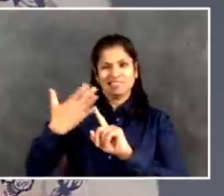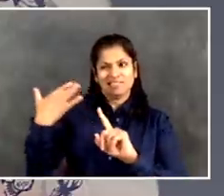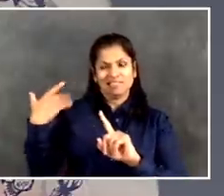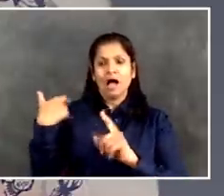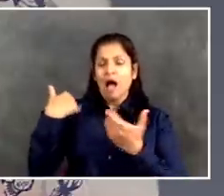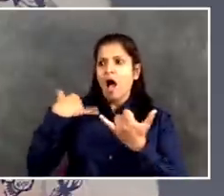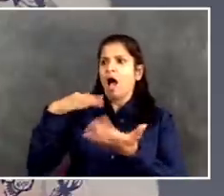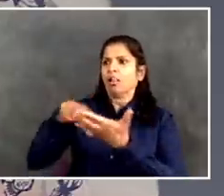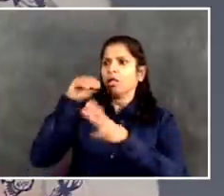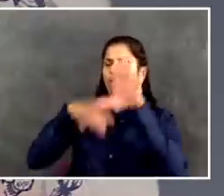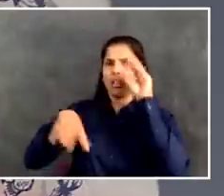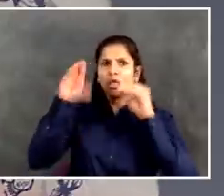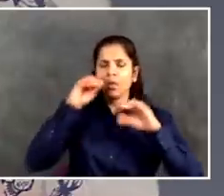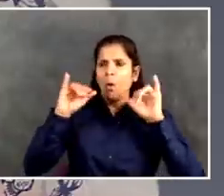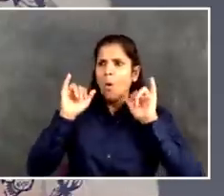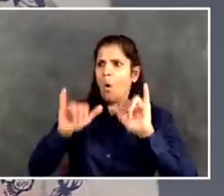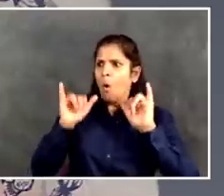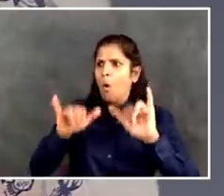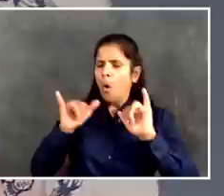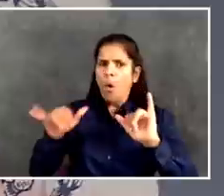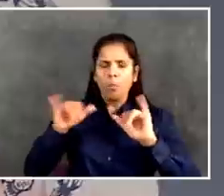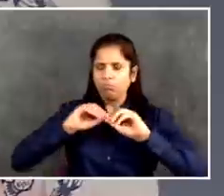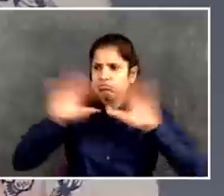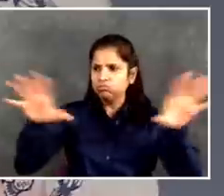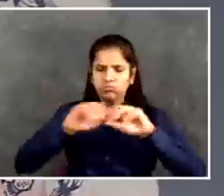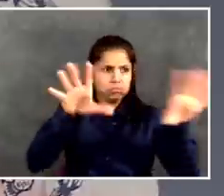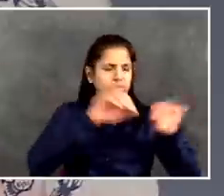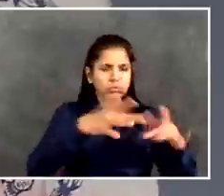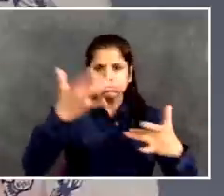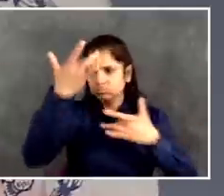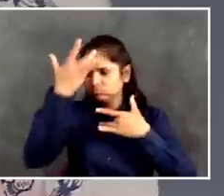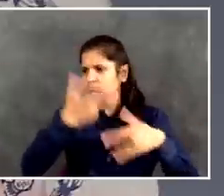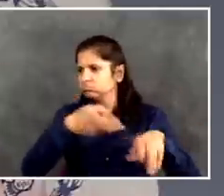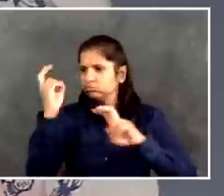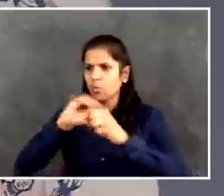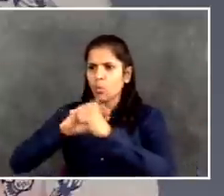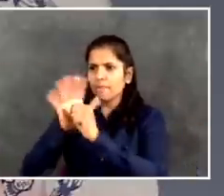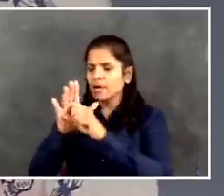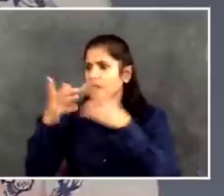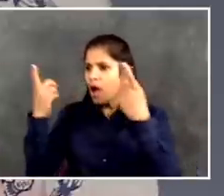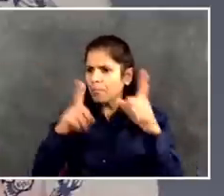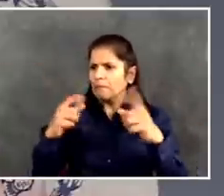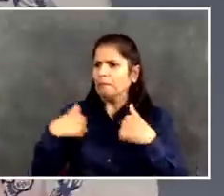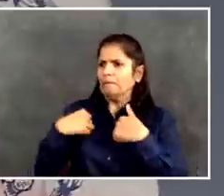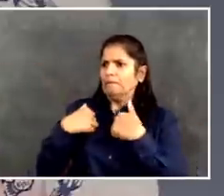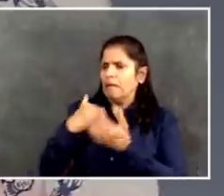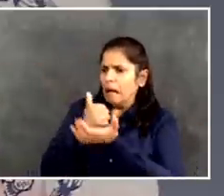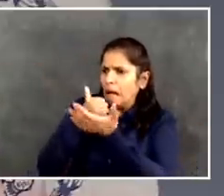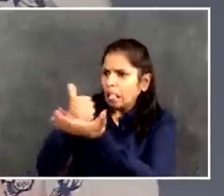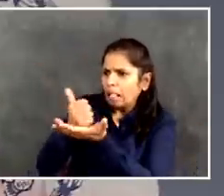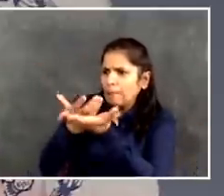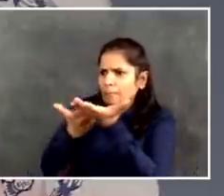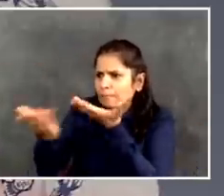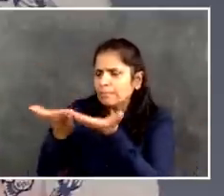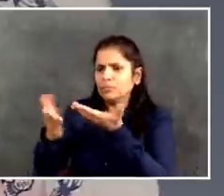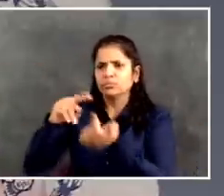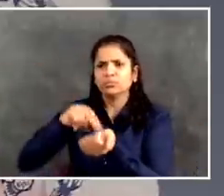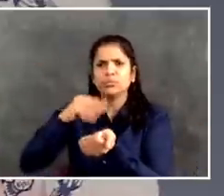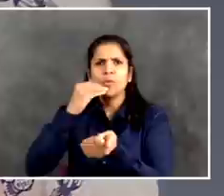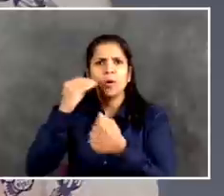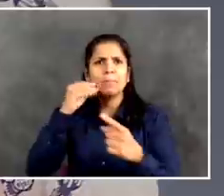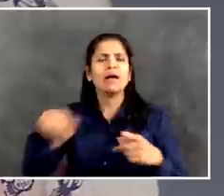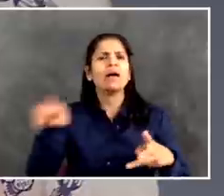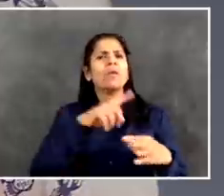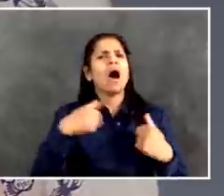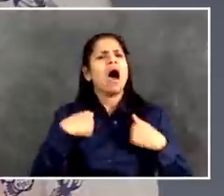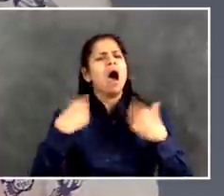Yorkers to understand that, you know, there's so many pieces that make up life in this city that there's always kind of a division of labor between what the